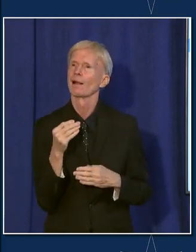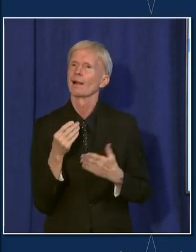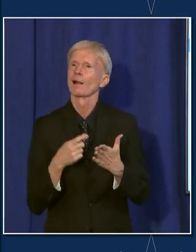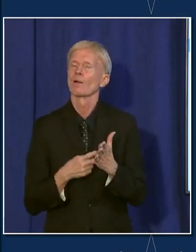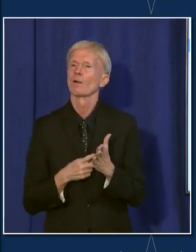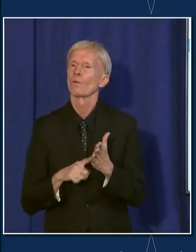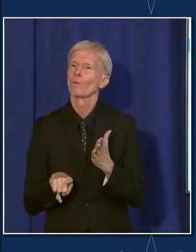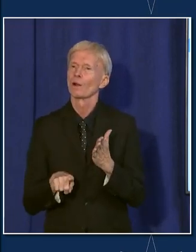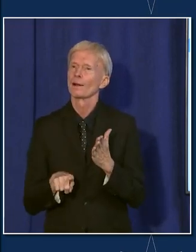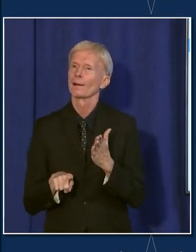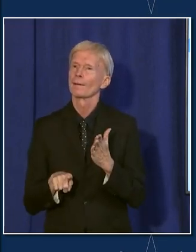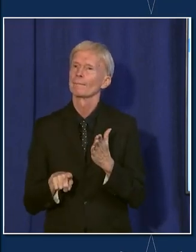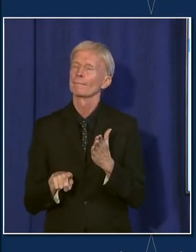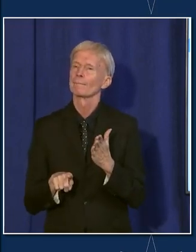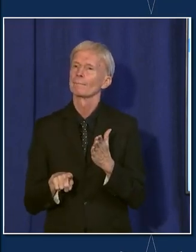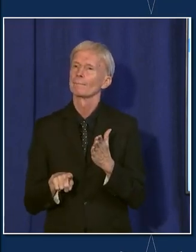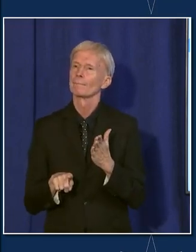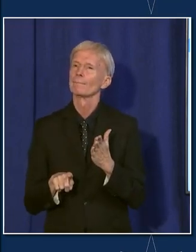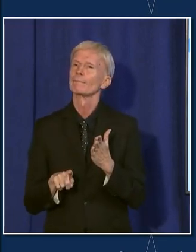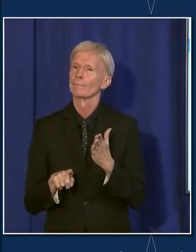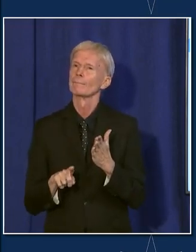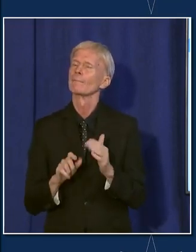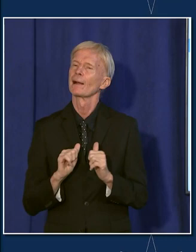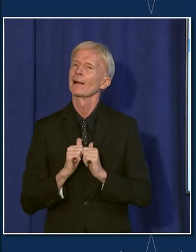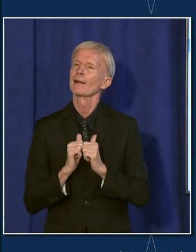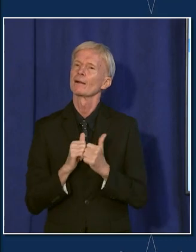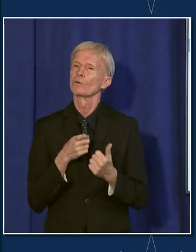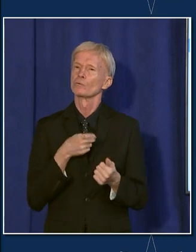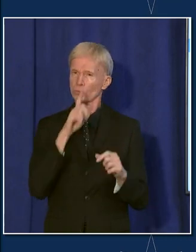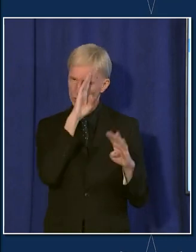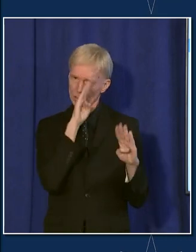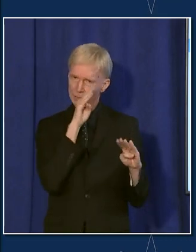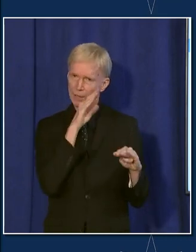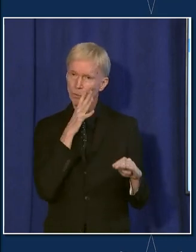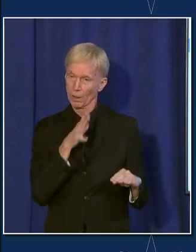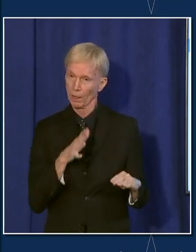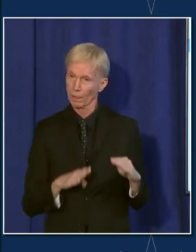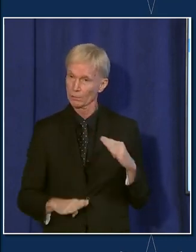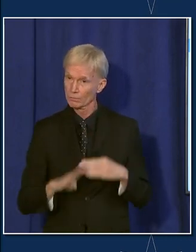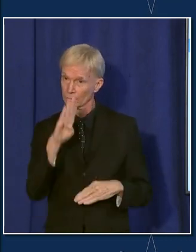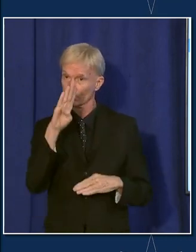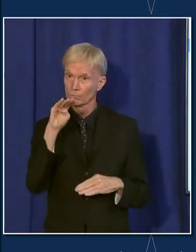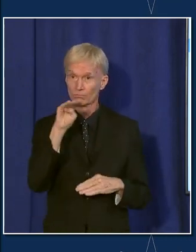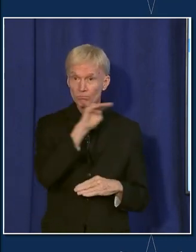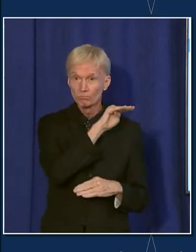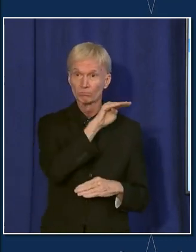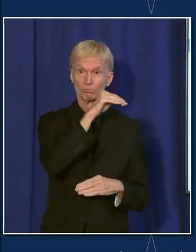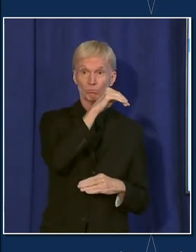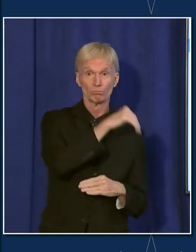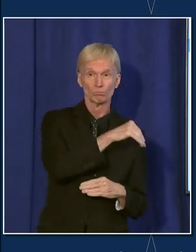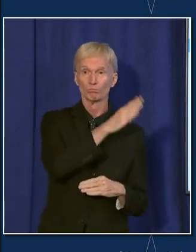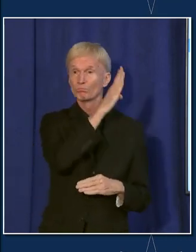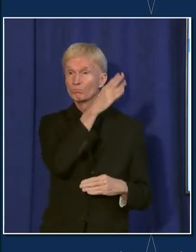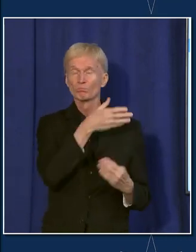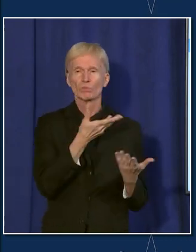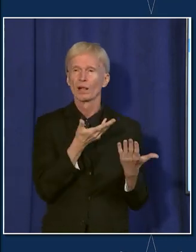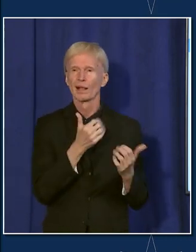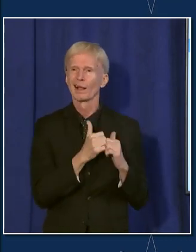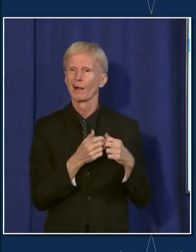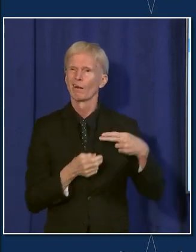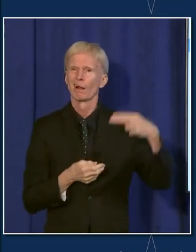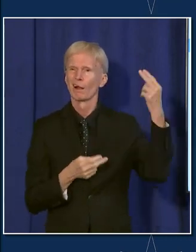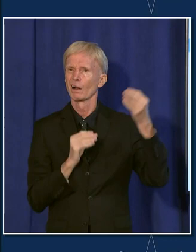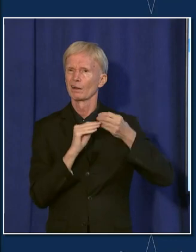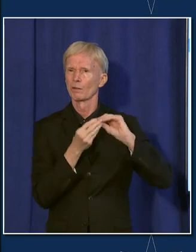to that. Okay. How do you expect it to progress? And how high do you expect